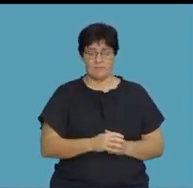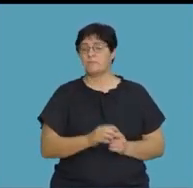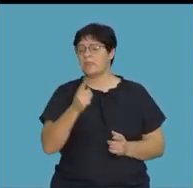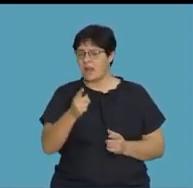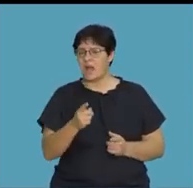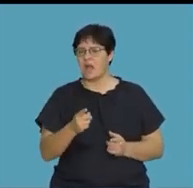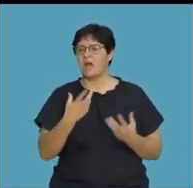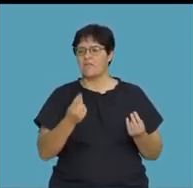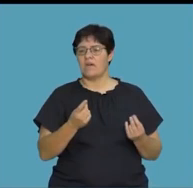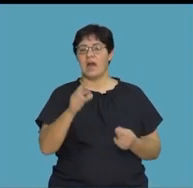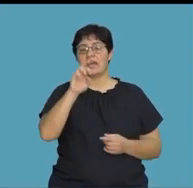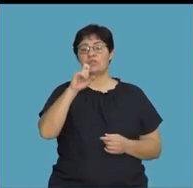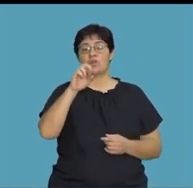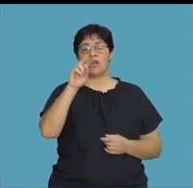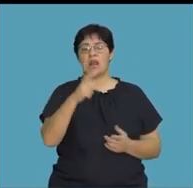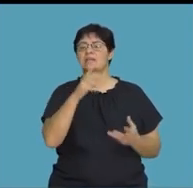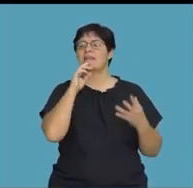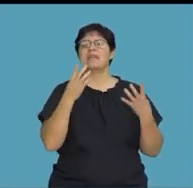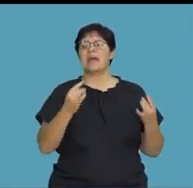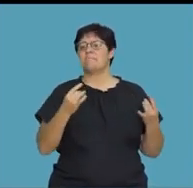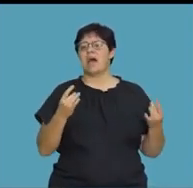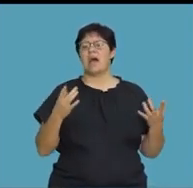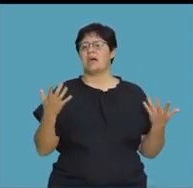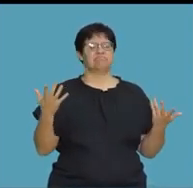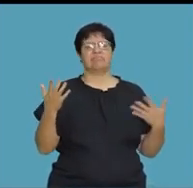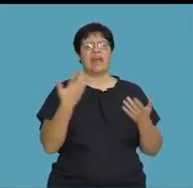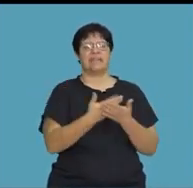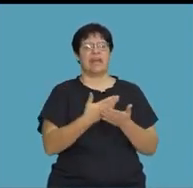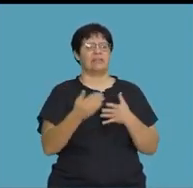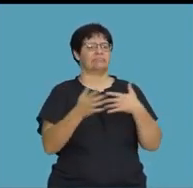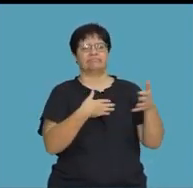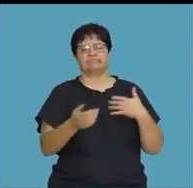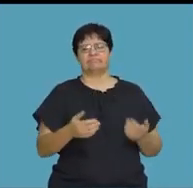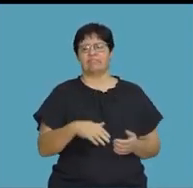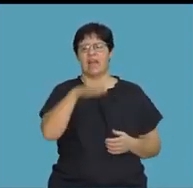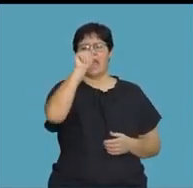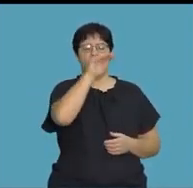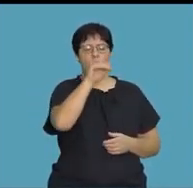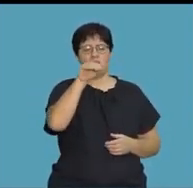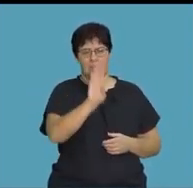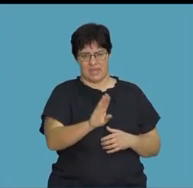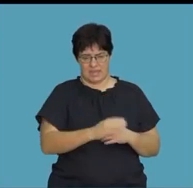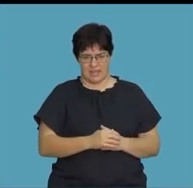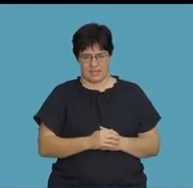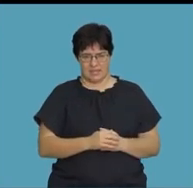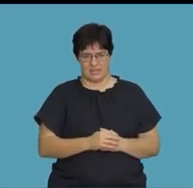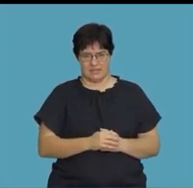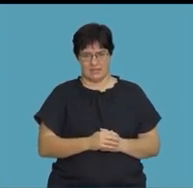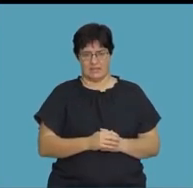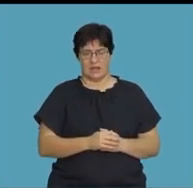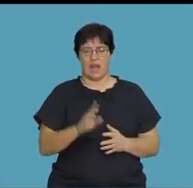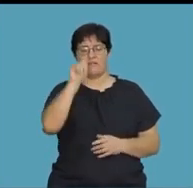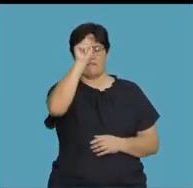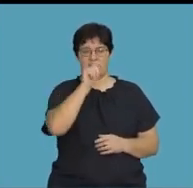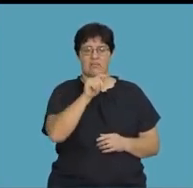rational numbers? A rational number is a number that can be written in the form of a over b, right? It can be